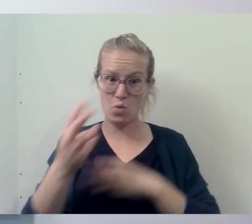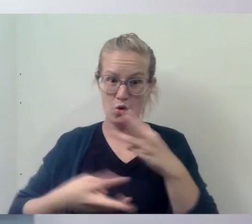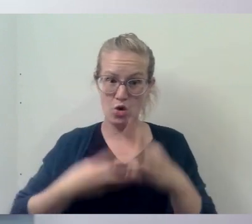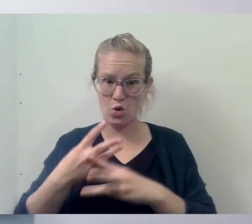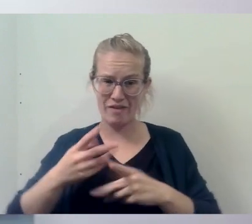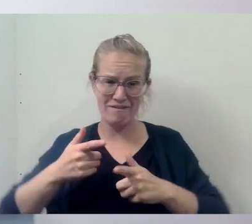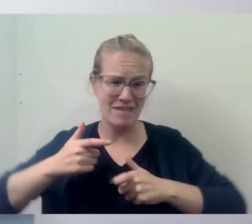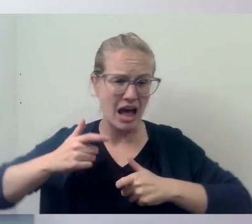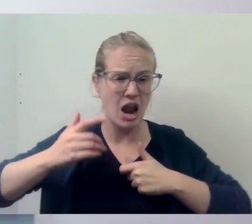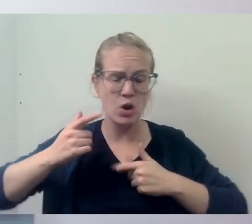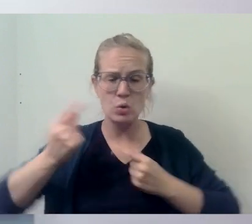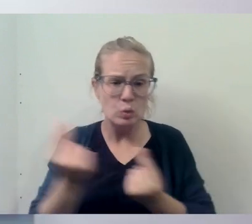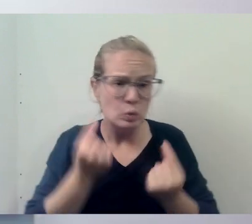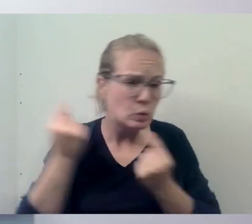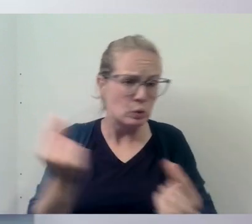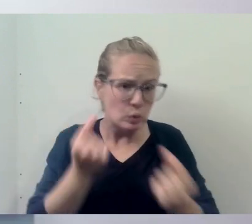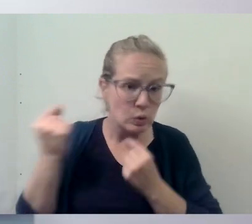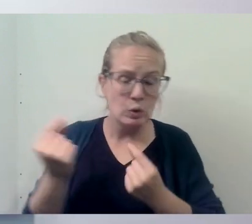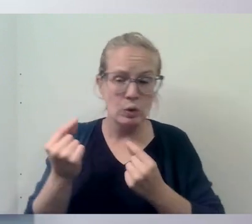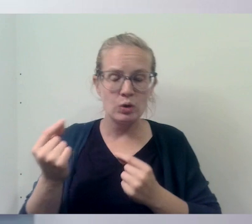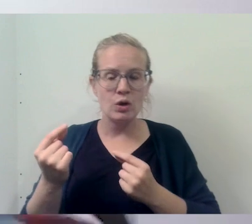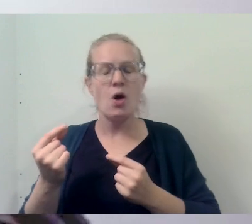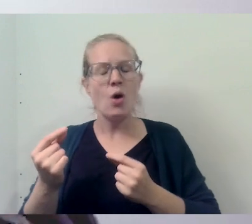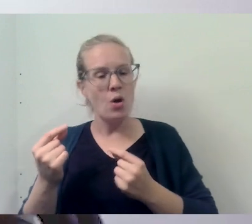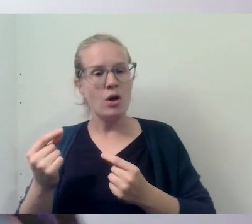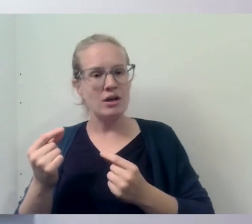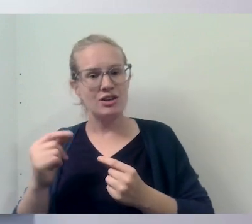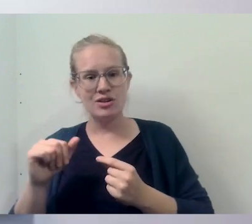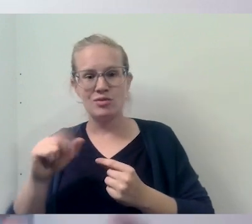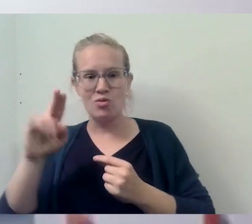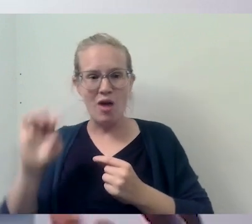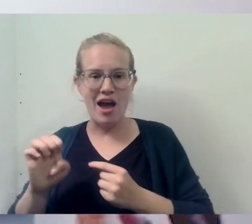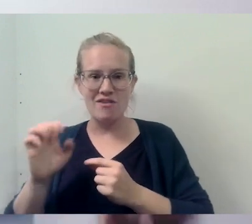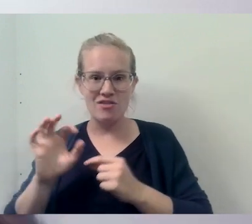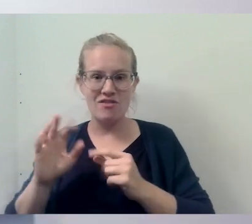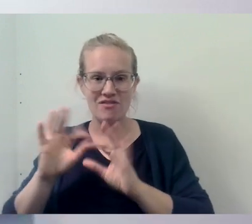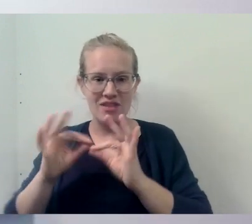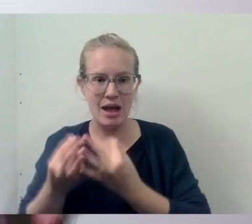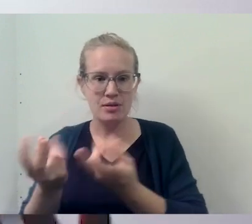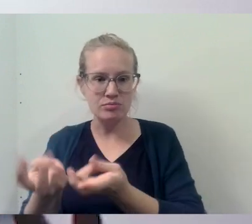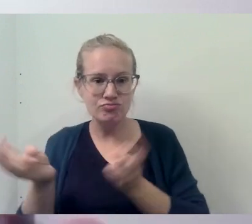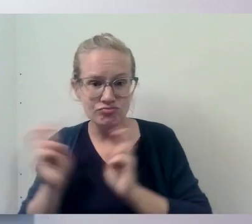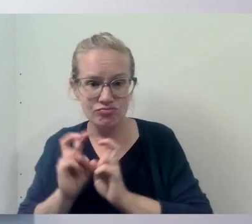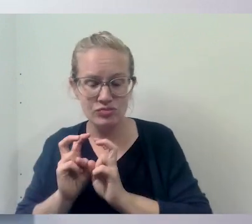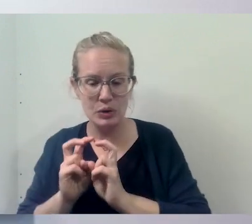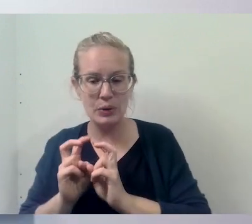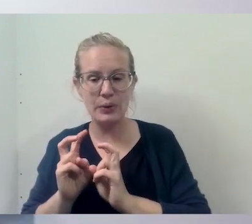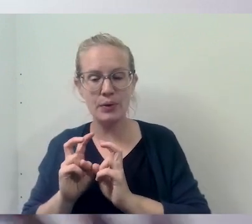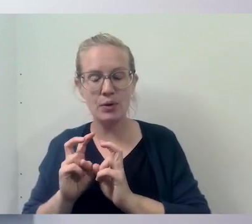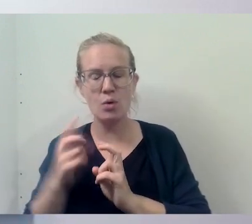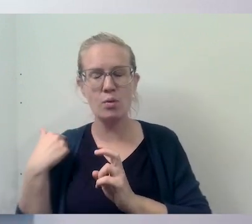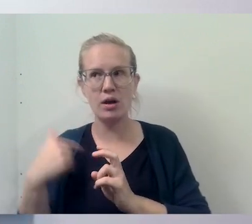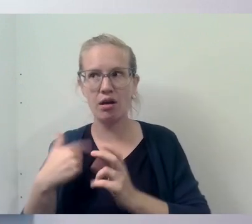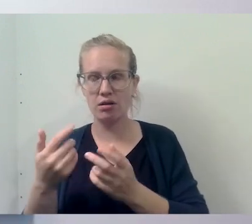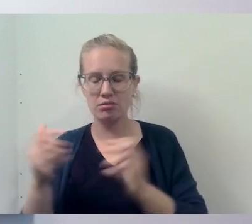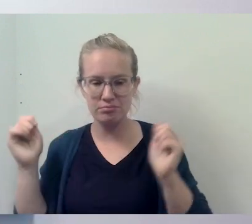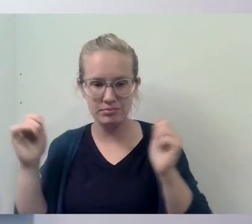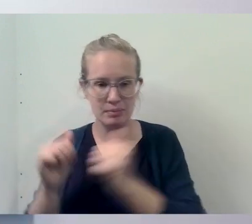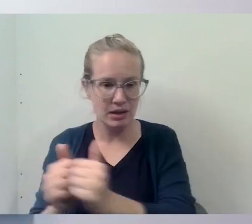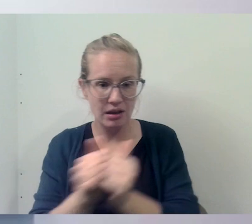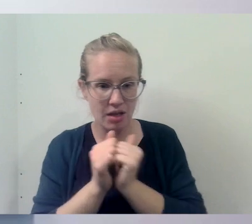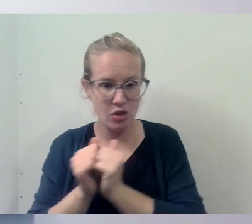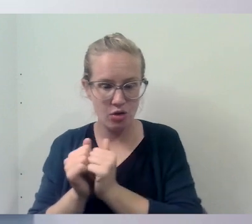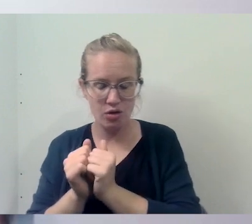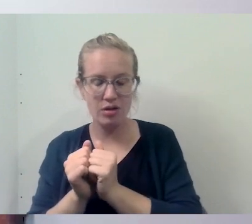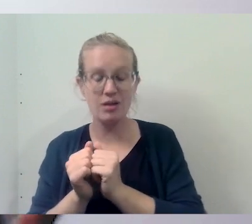set up these days. And so, um, so with that as well, when we come together, then we, we listen to the world,